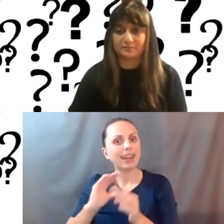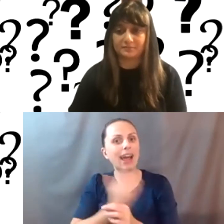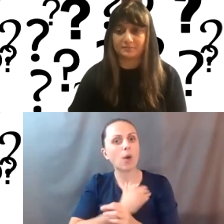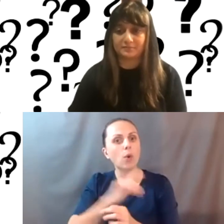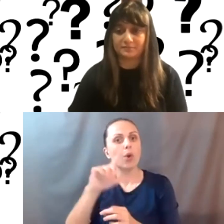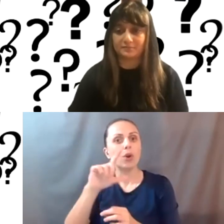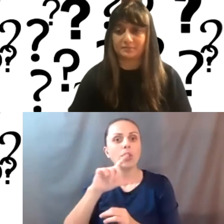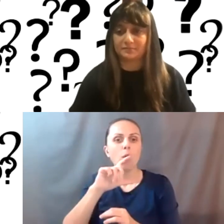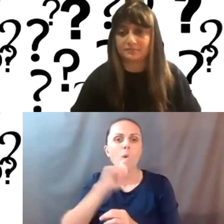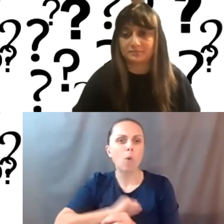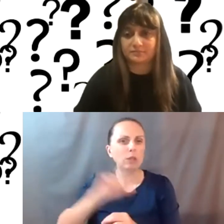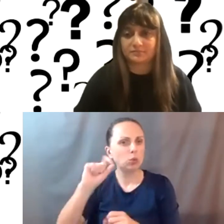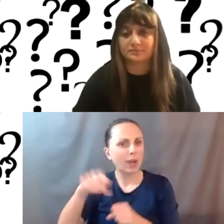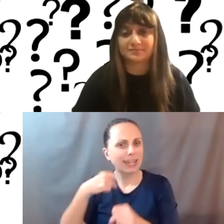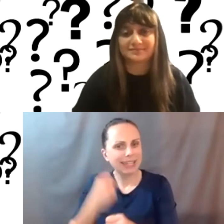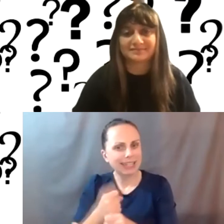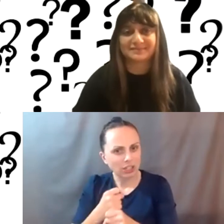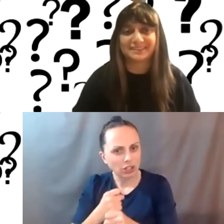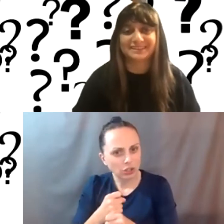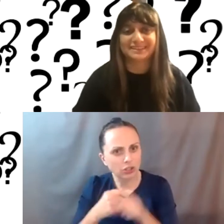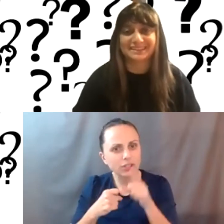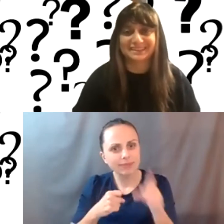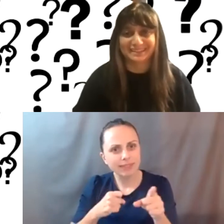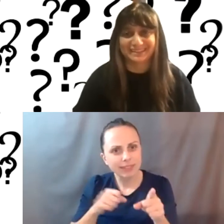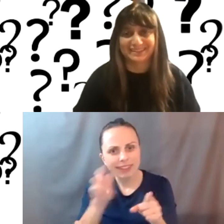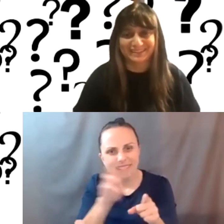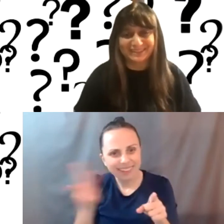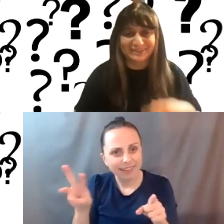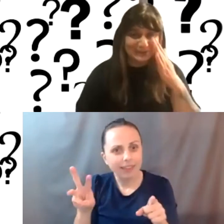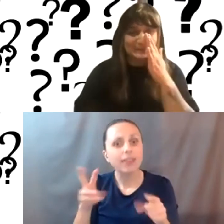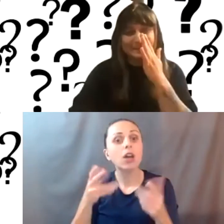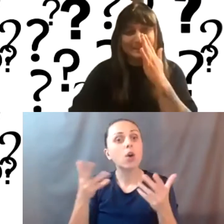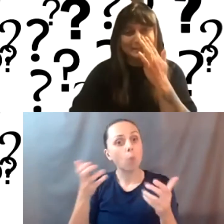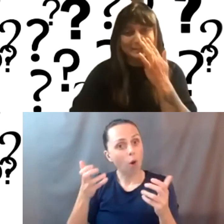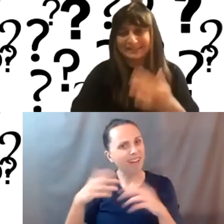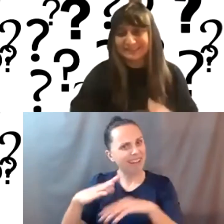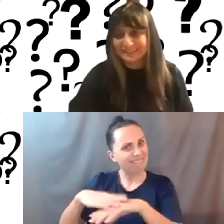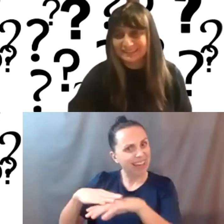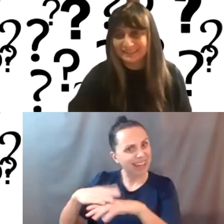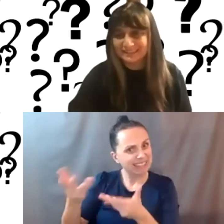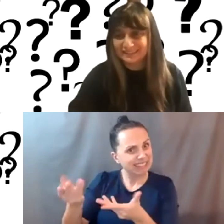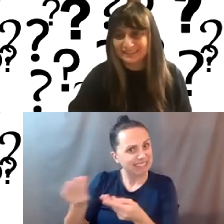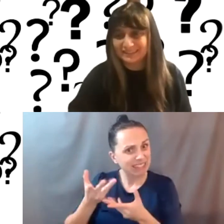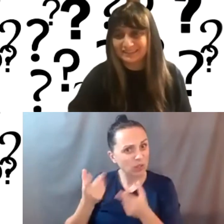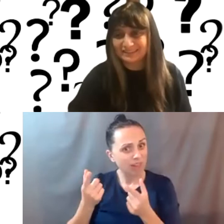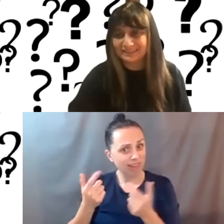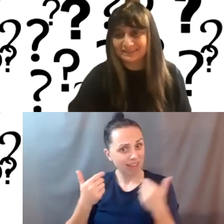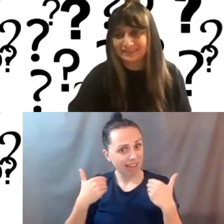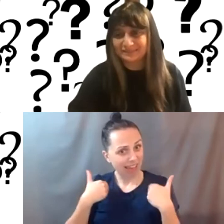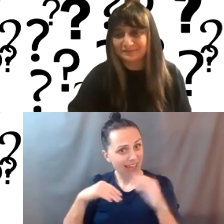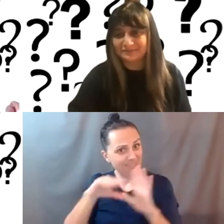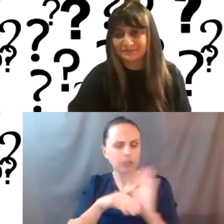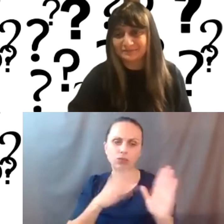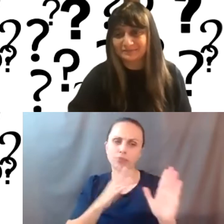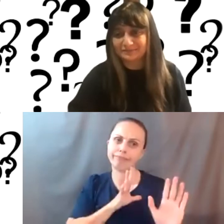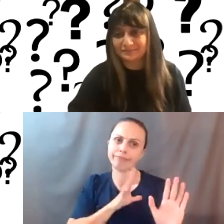developed file maker database. I would like to have advice and consulting. Is there a list? This is such a good